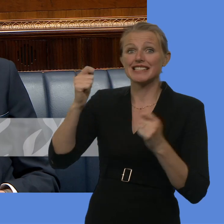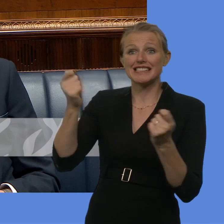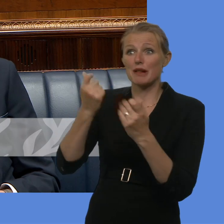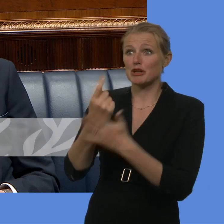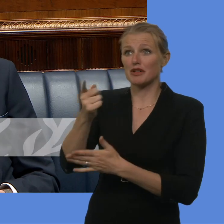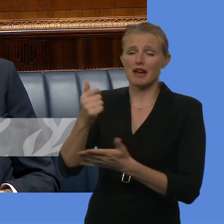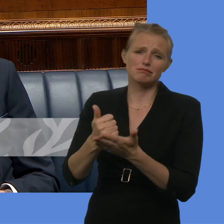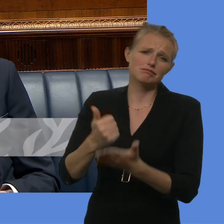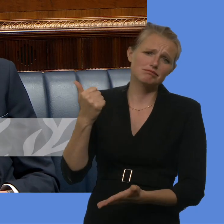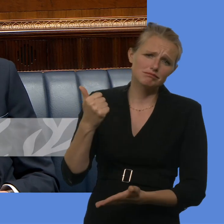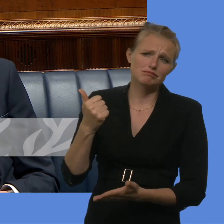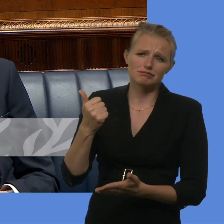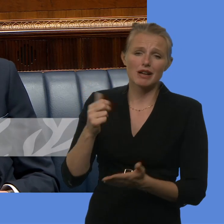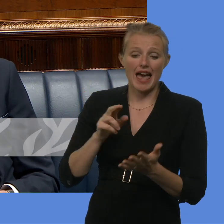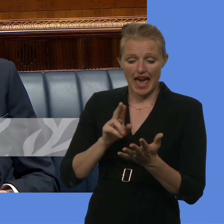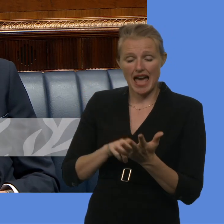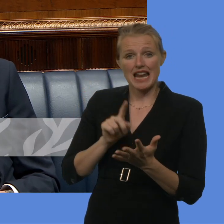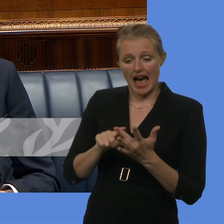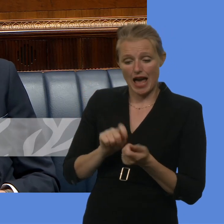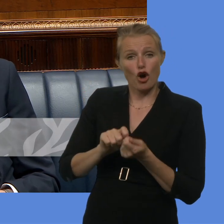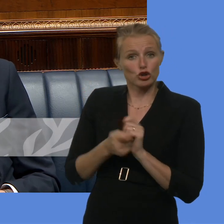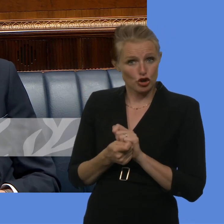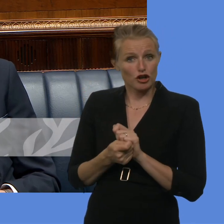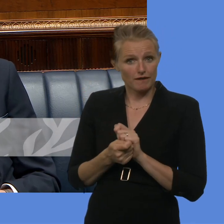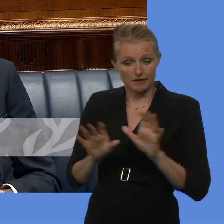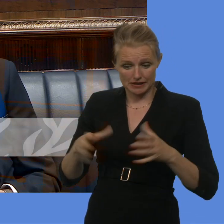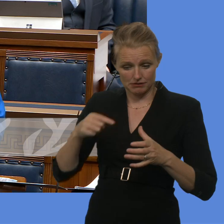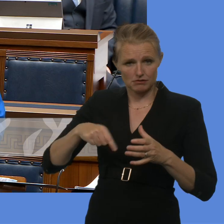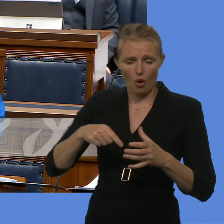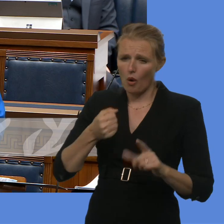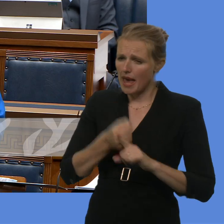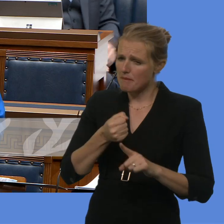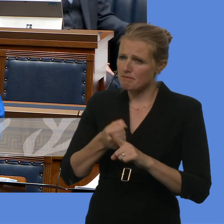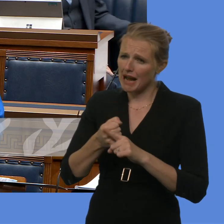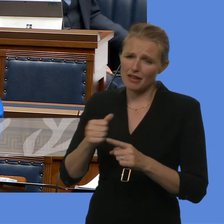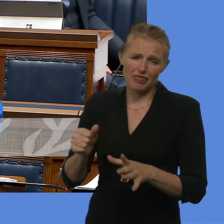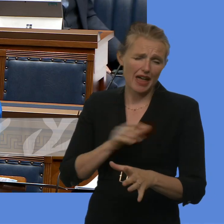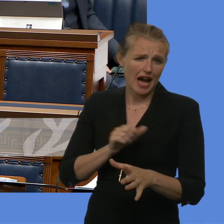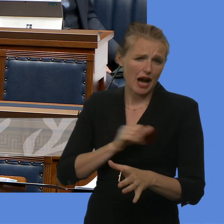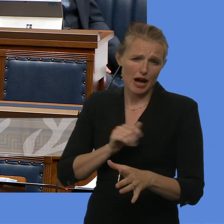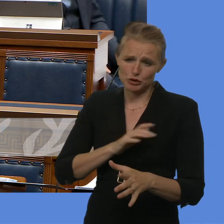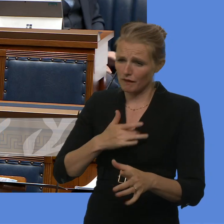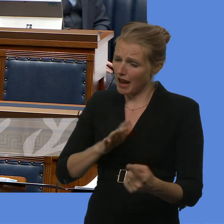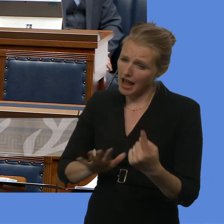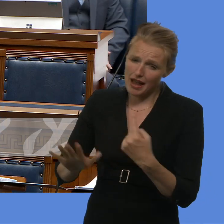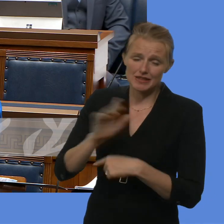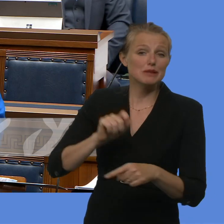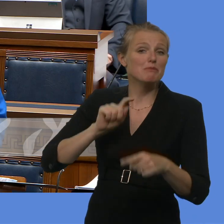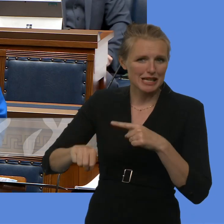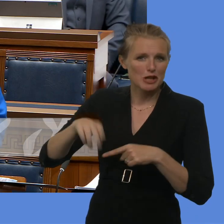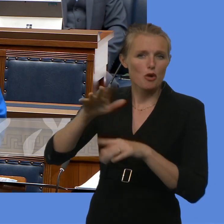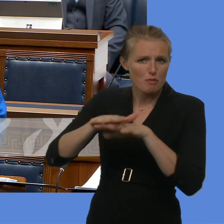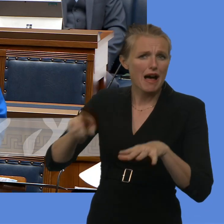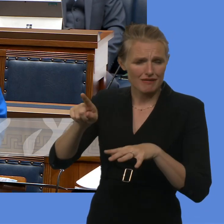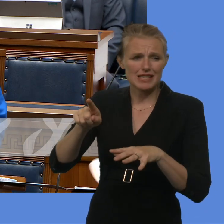Undoubtedly, NI Alternatives have impacted on thousands and thousands of lives across the community, particularly in North Belfast, but also